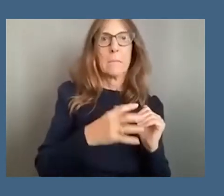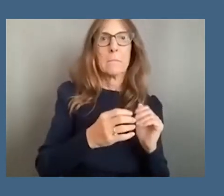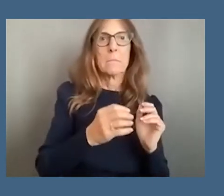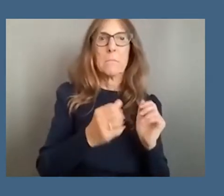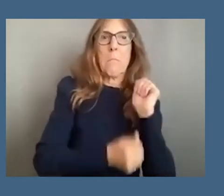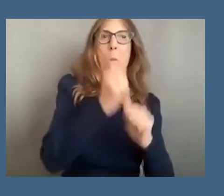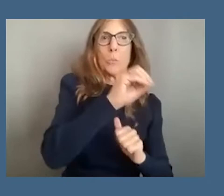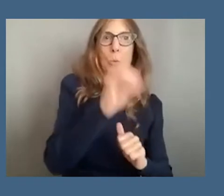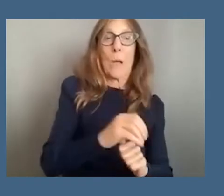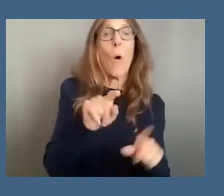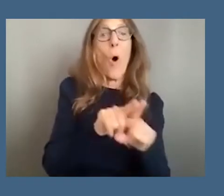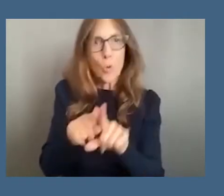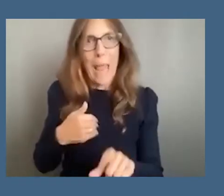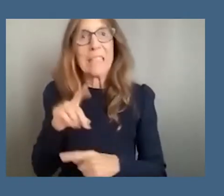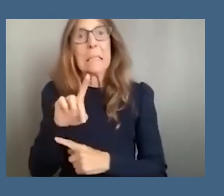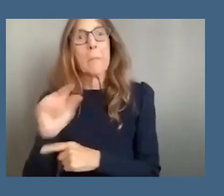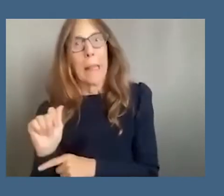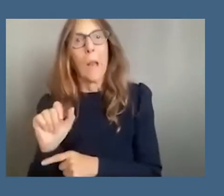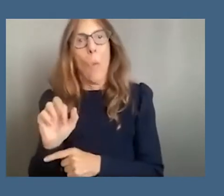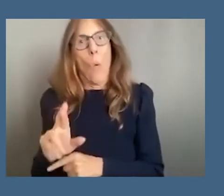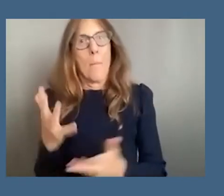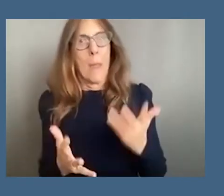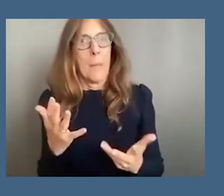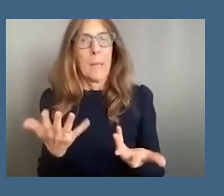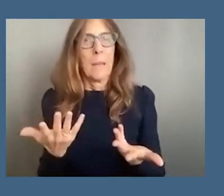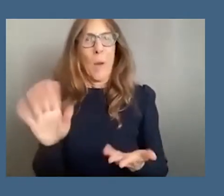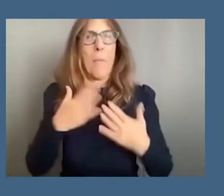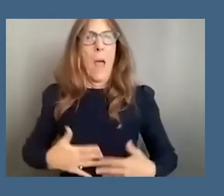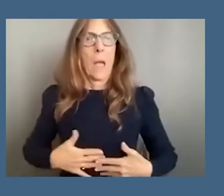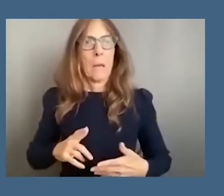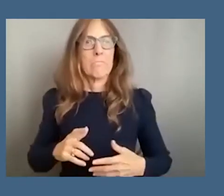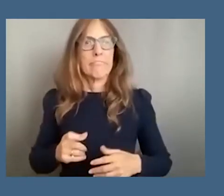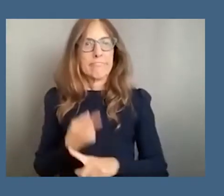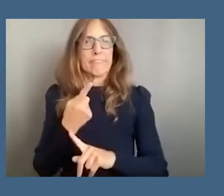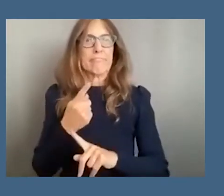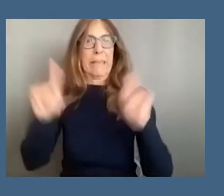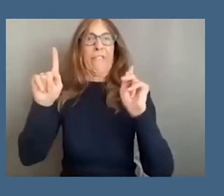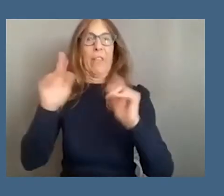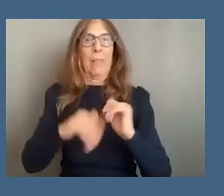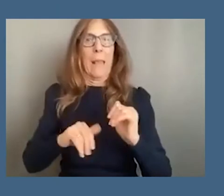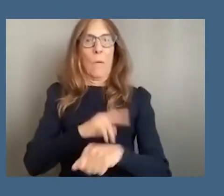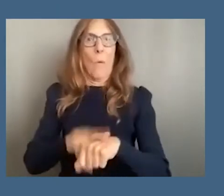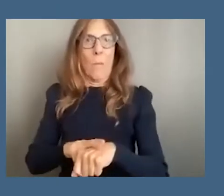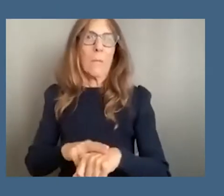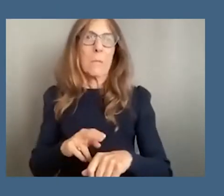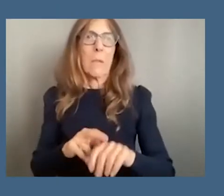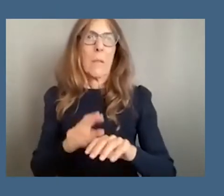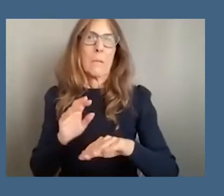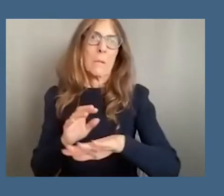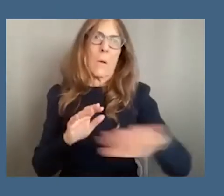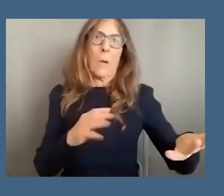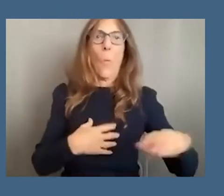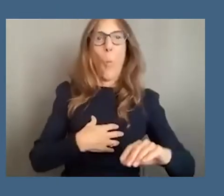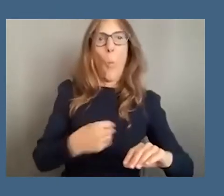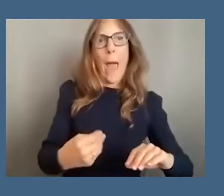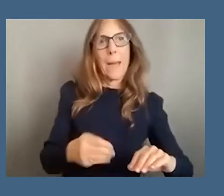be disabled or in some way uh biologically different from a white audience and so uh